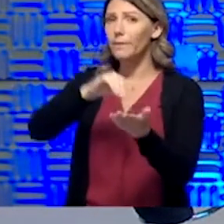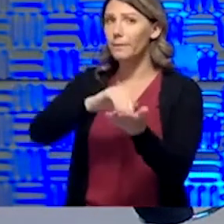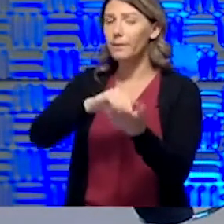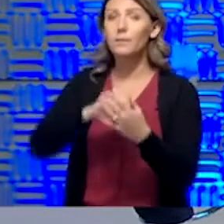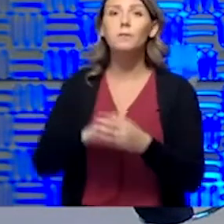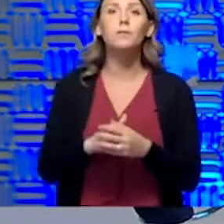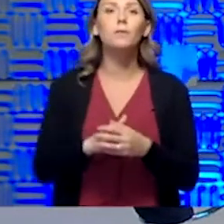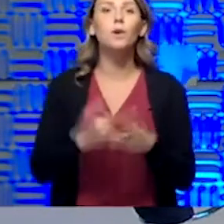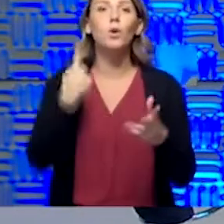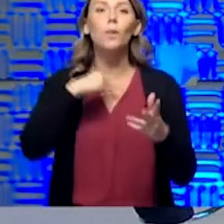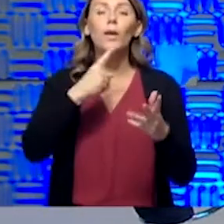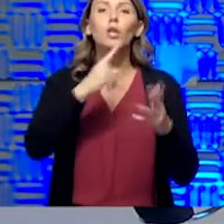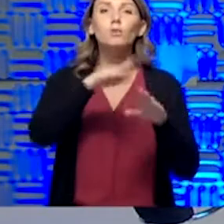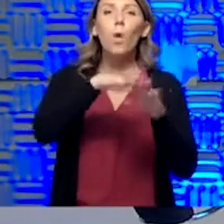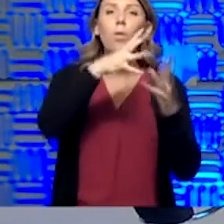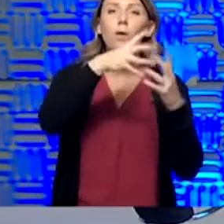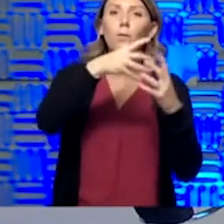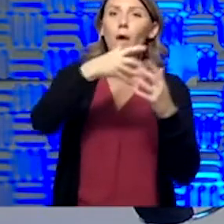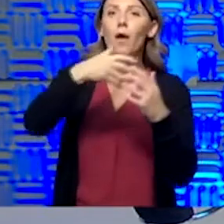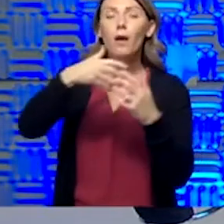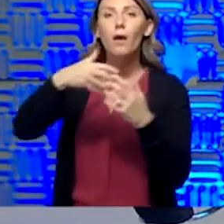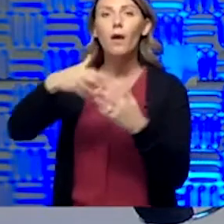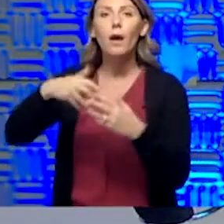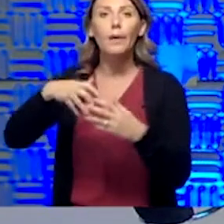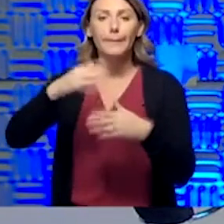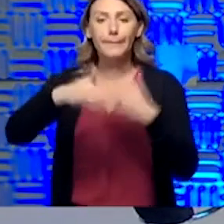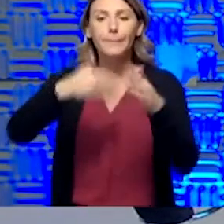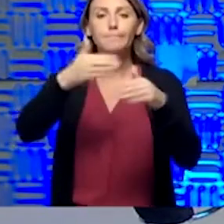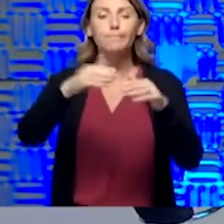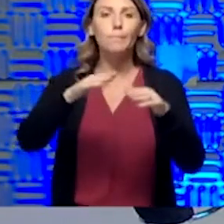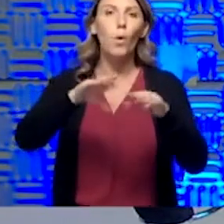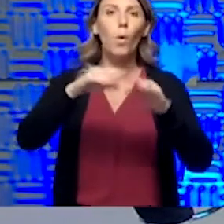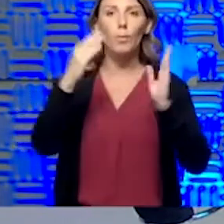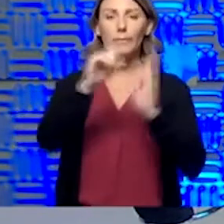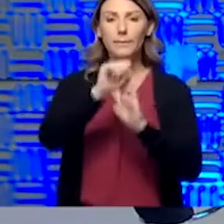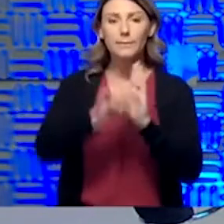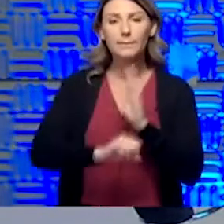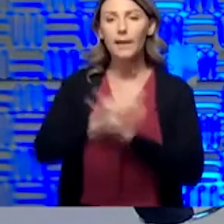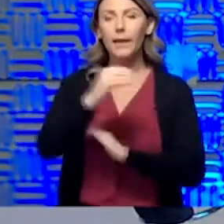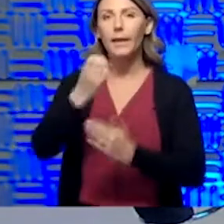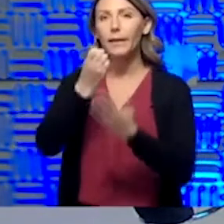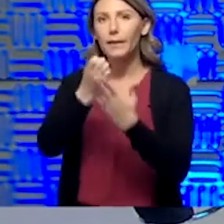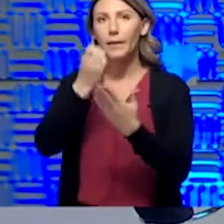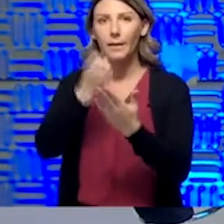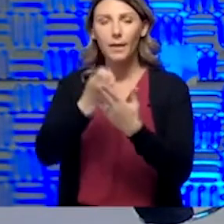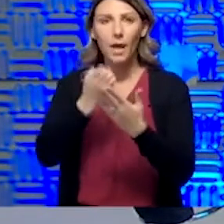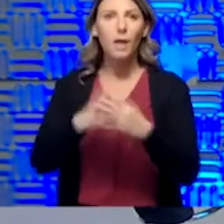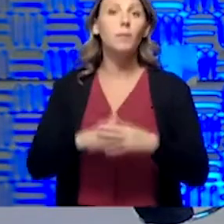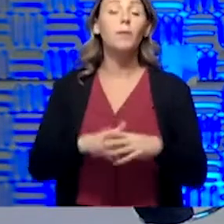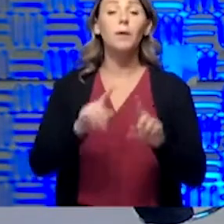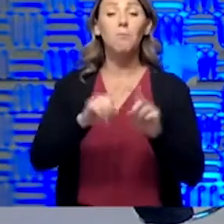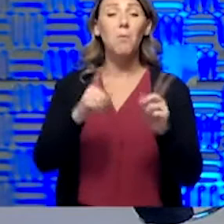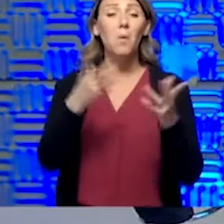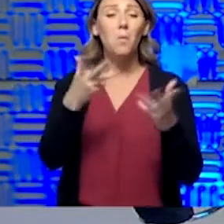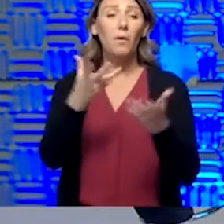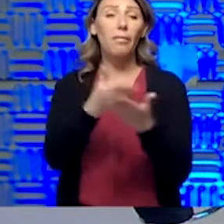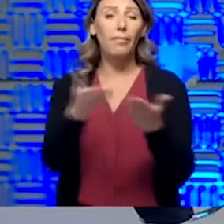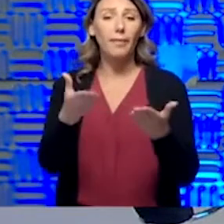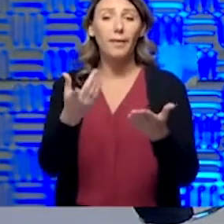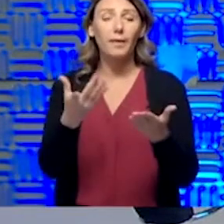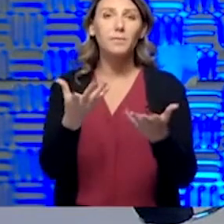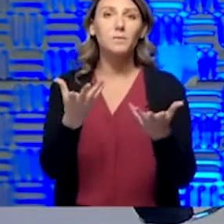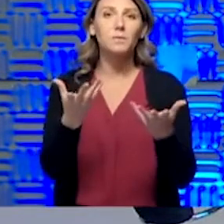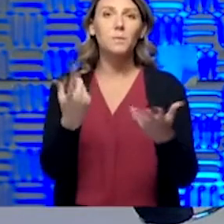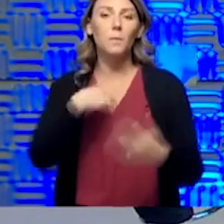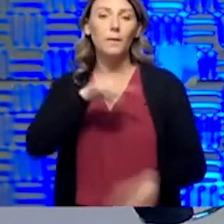phasing in kind of steps of reopening the state, reopening the economy. But what things should we take from what we're doing right